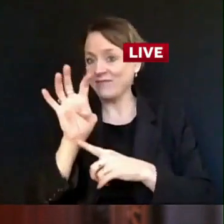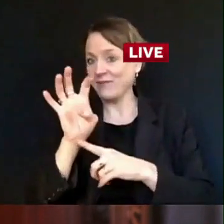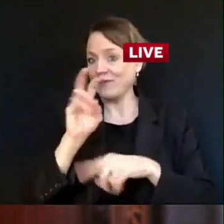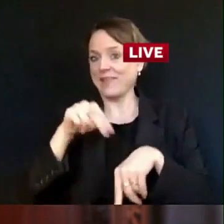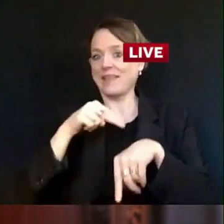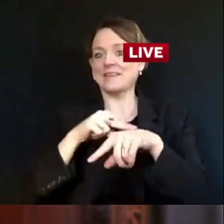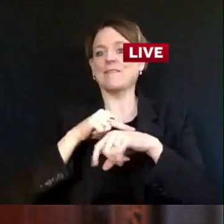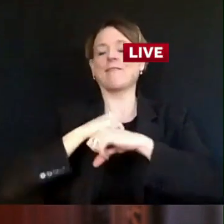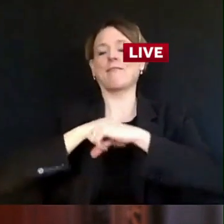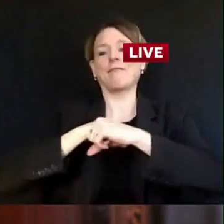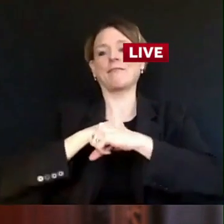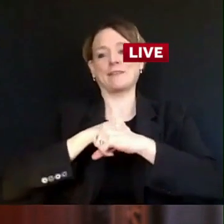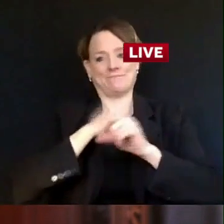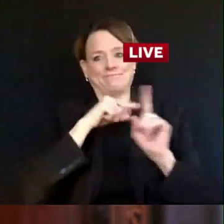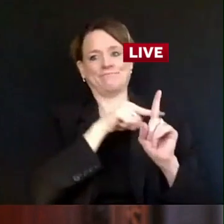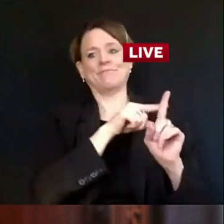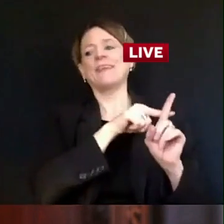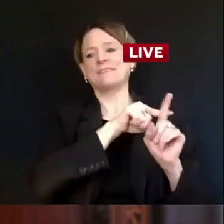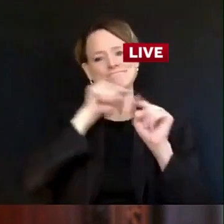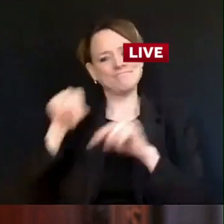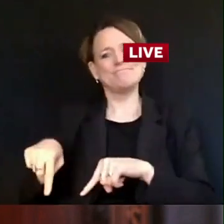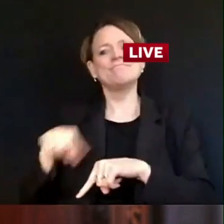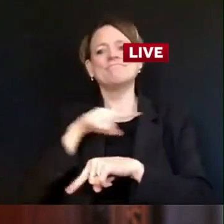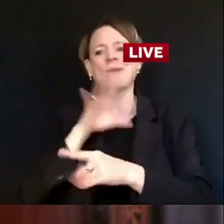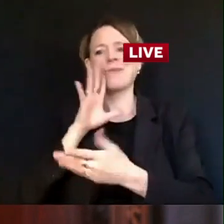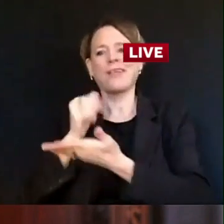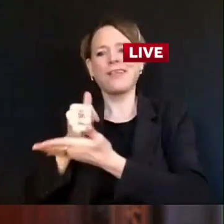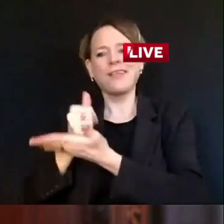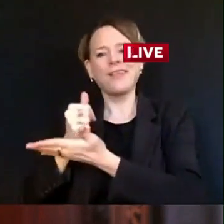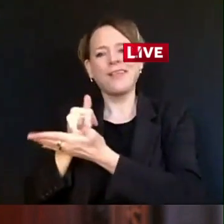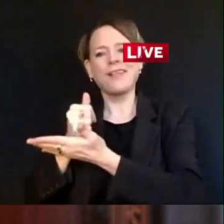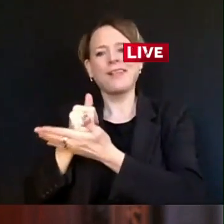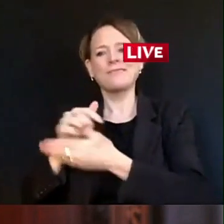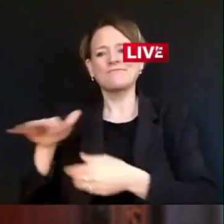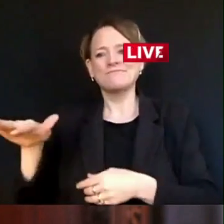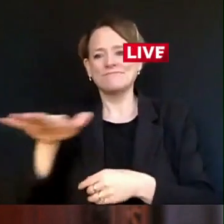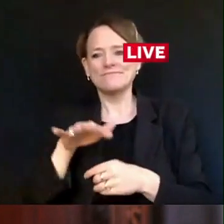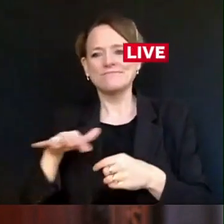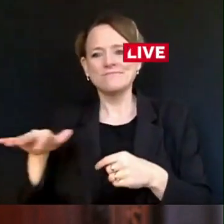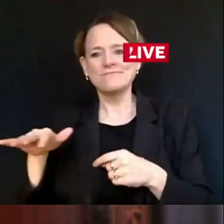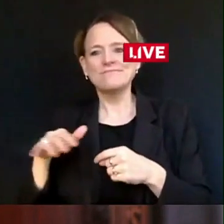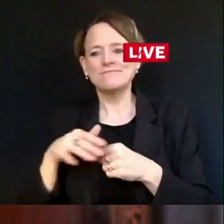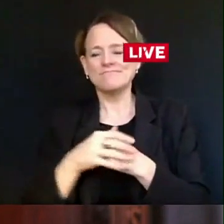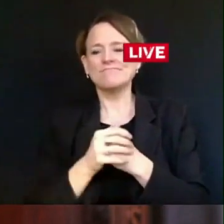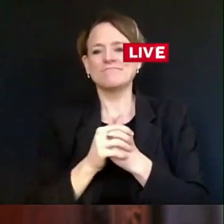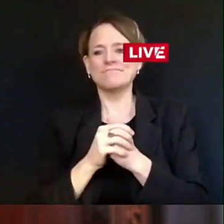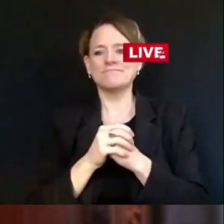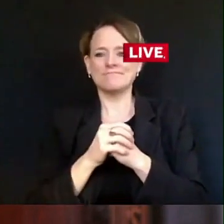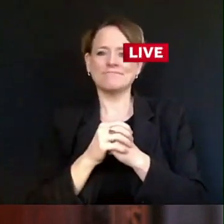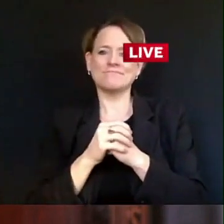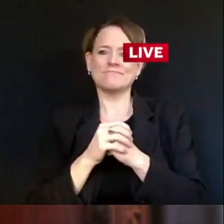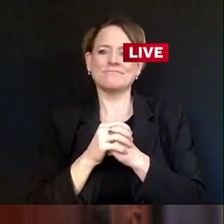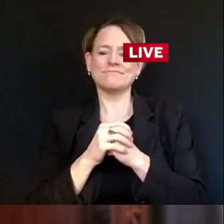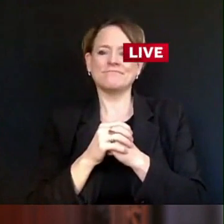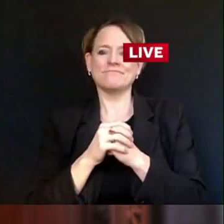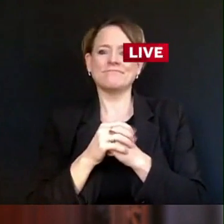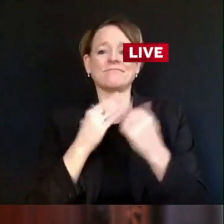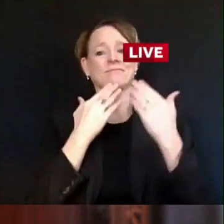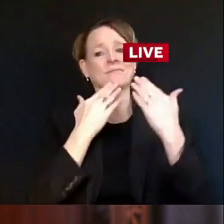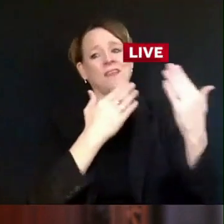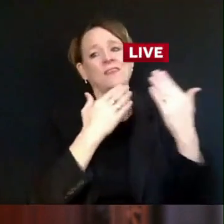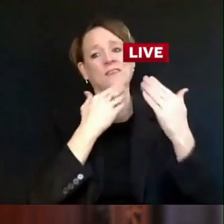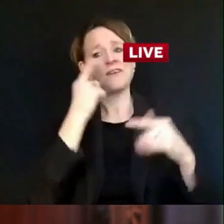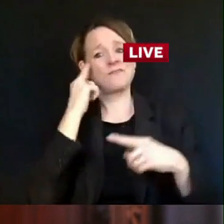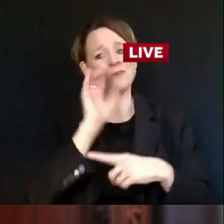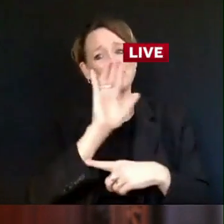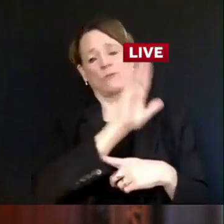Guard has stepped up when we need them, and we are grateful for their service. Yesterday, I was excited to